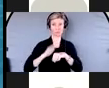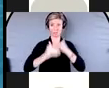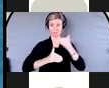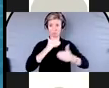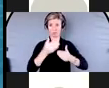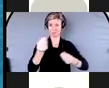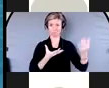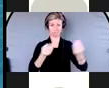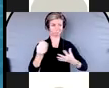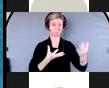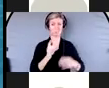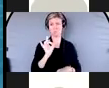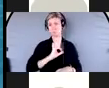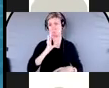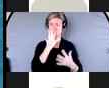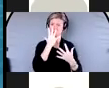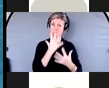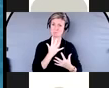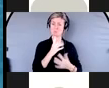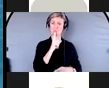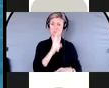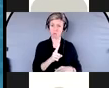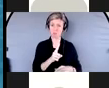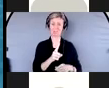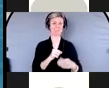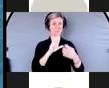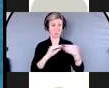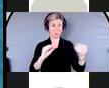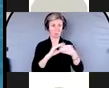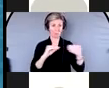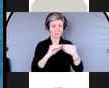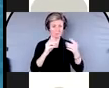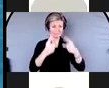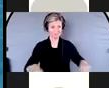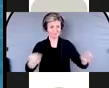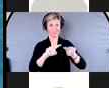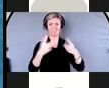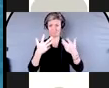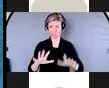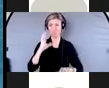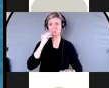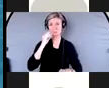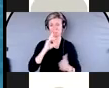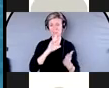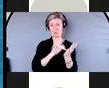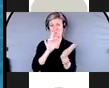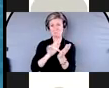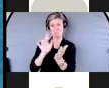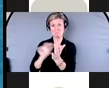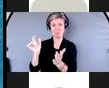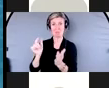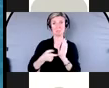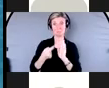-life scenarios where vulnerable clients are financially exploited, sometimes by strangers and other times by their loved ones.